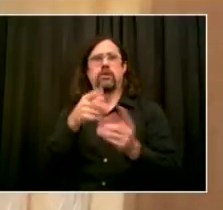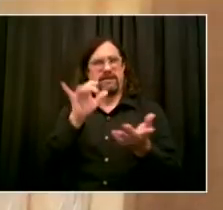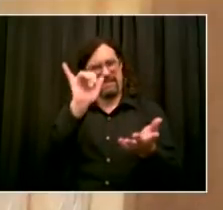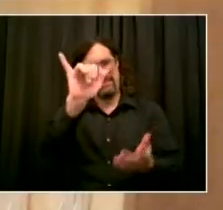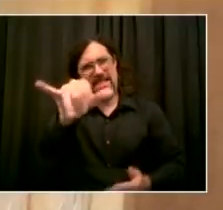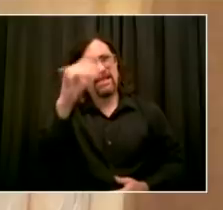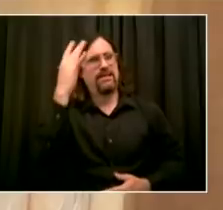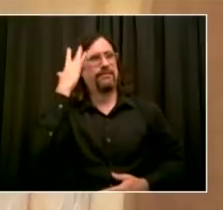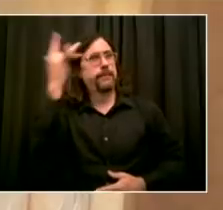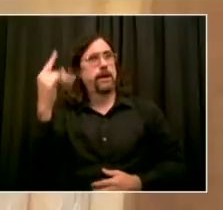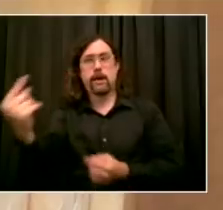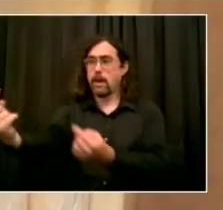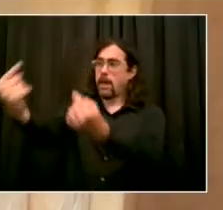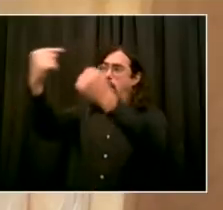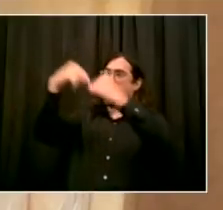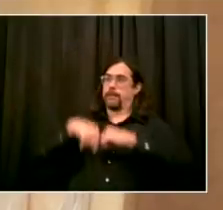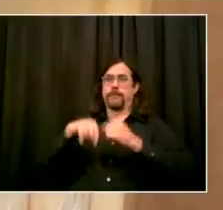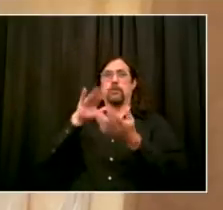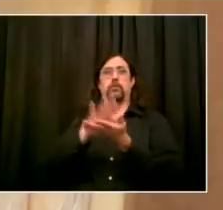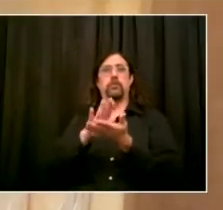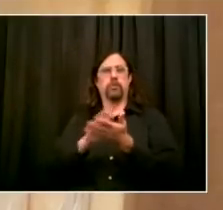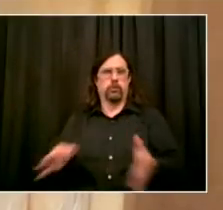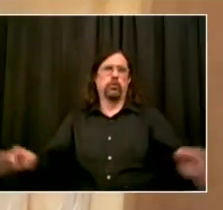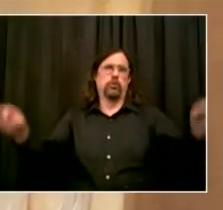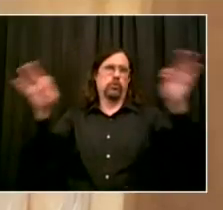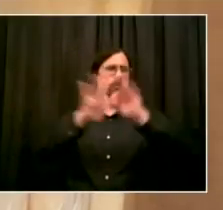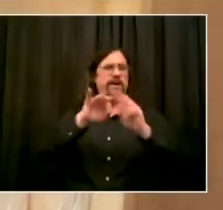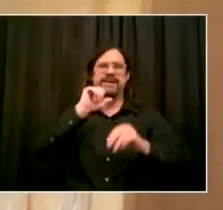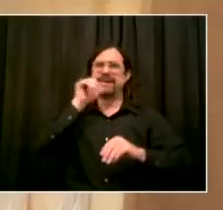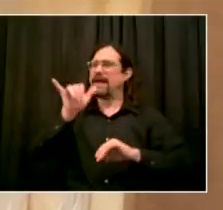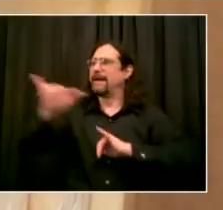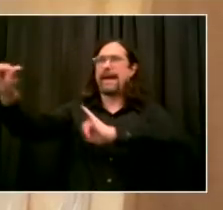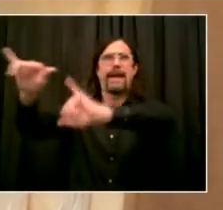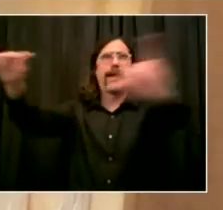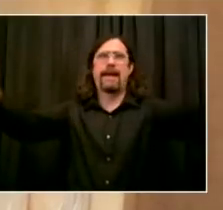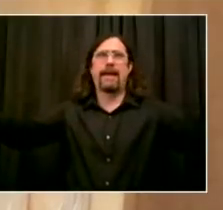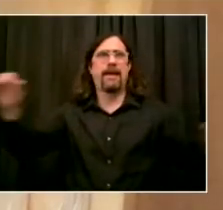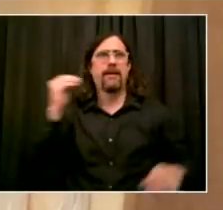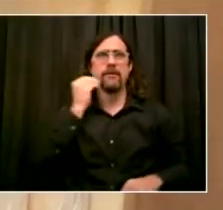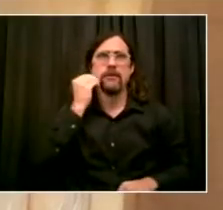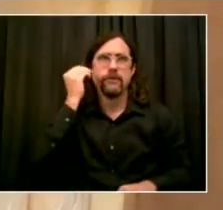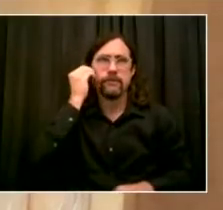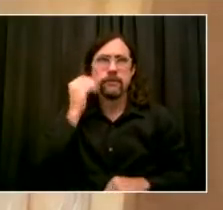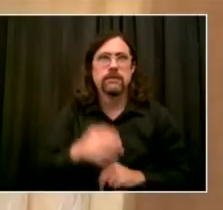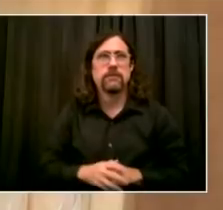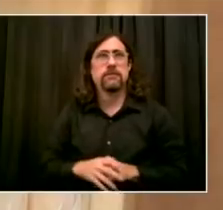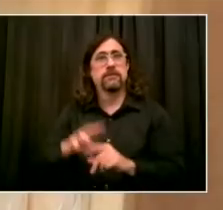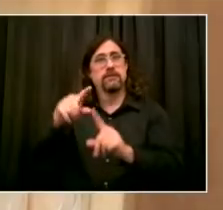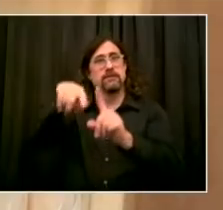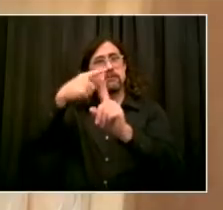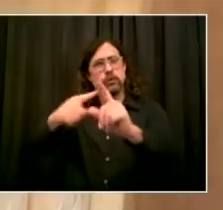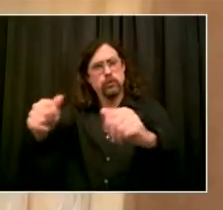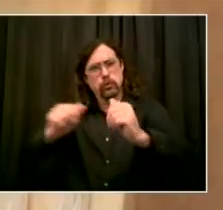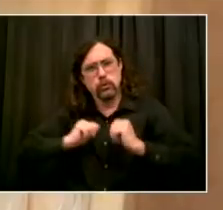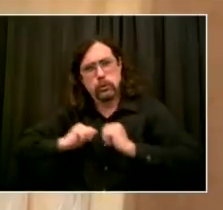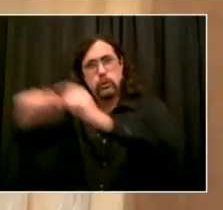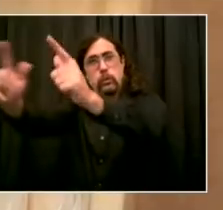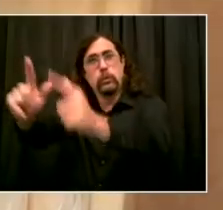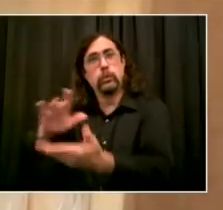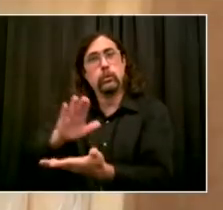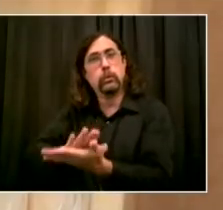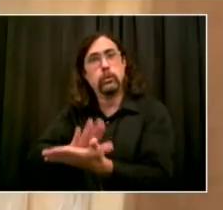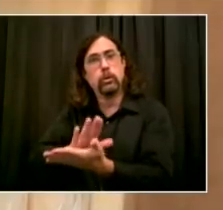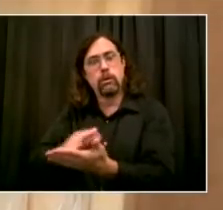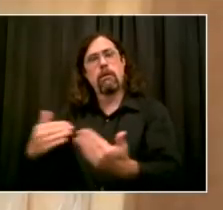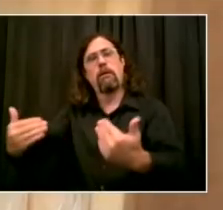we're strengthening that support system for our students. We call them our most vulnerable students, not only students that are in temporary housing, but students that